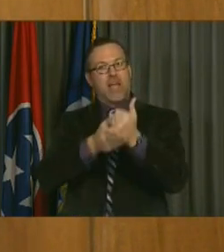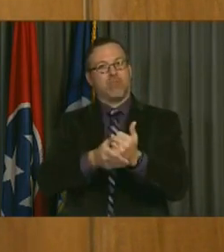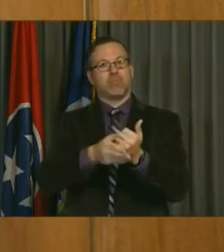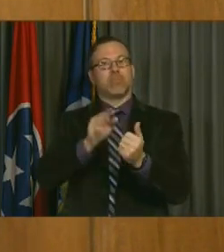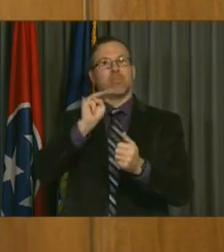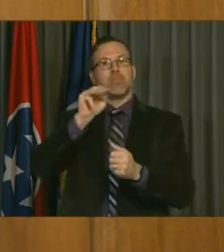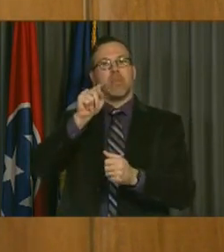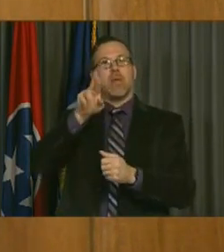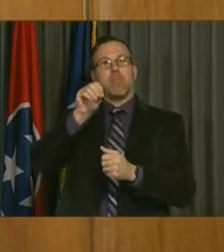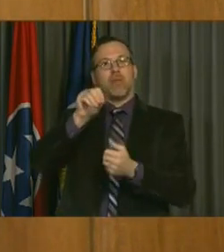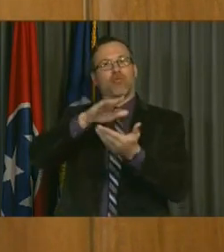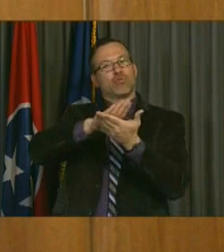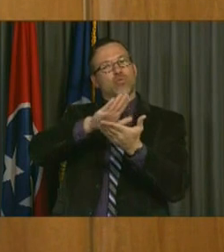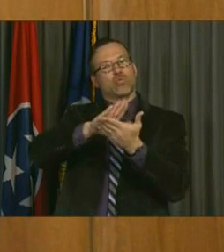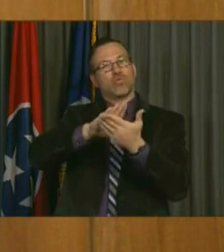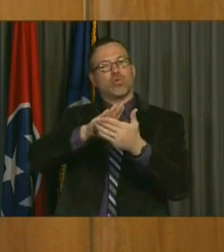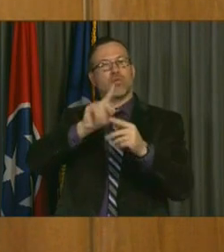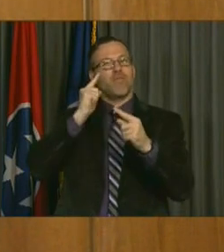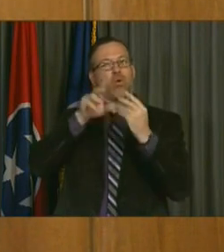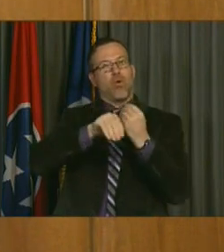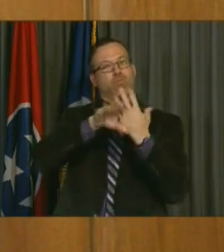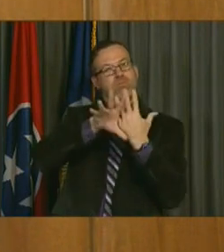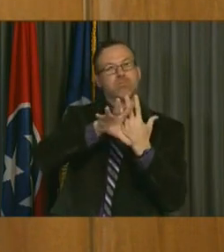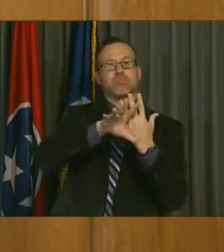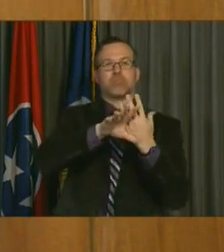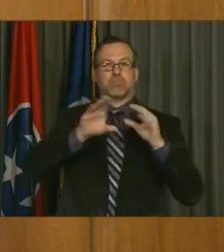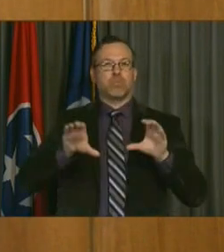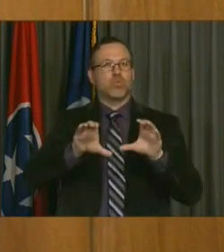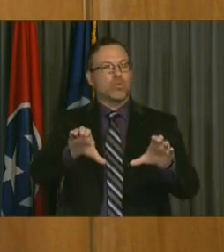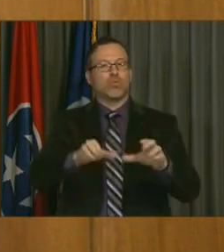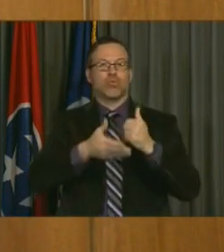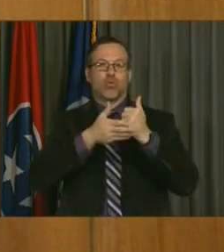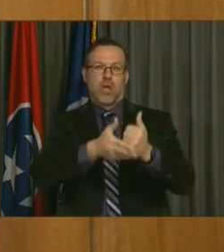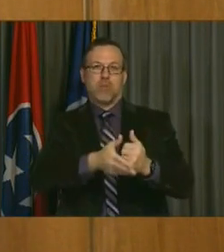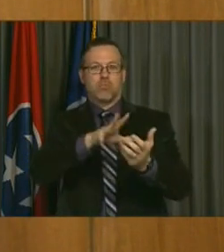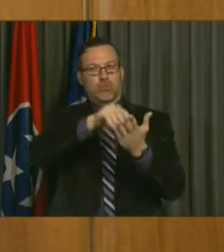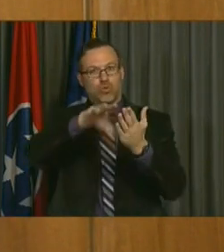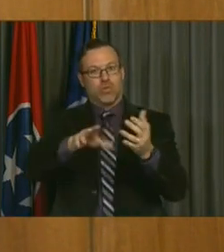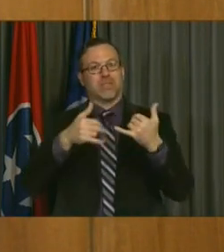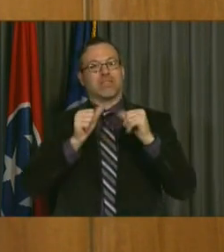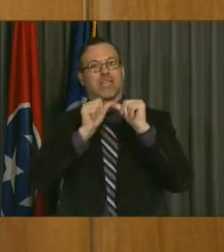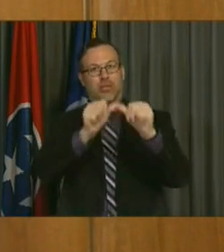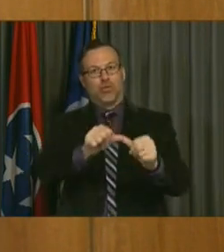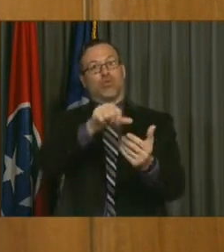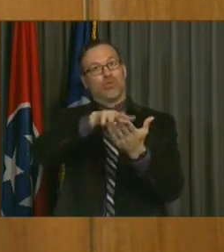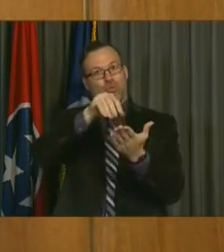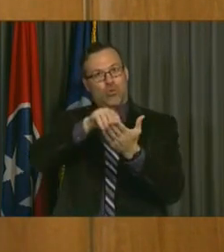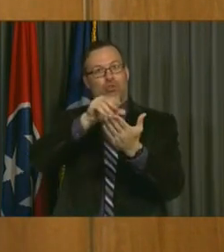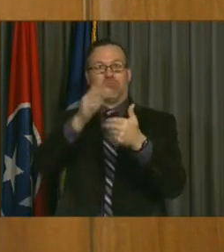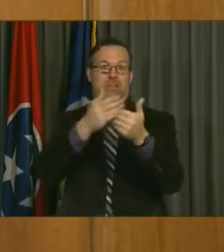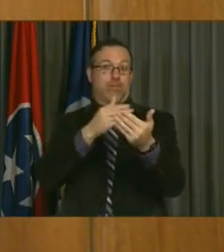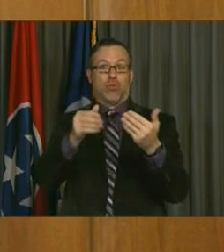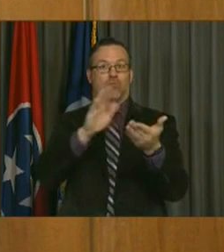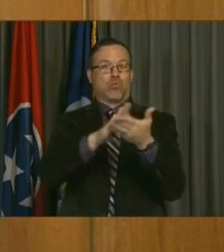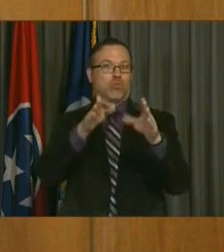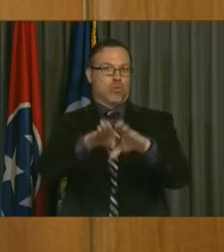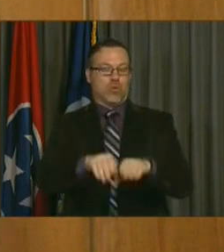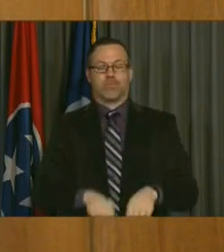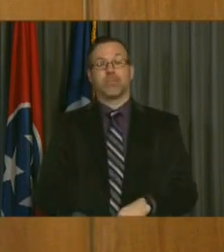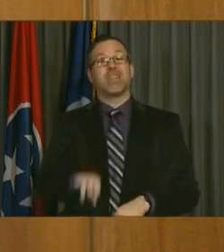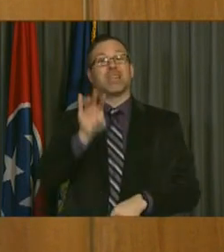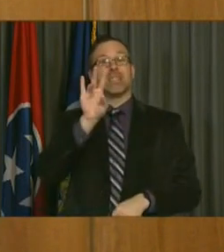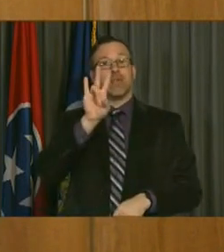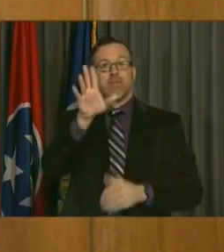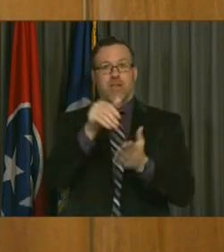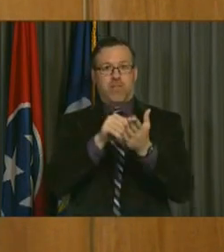support distance learning for students and for professional training for teachers who are now teaching remotely. There is $75 million